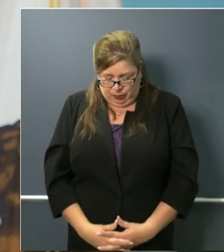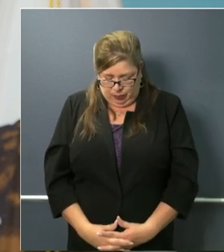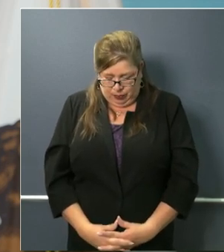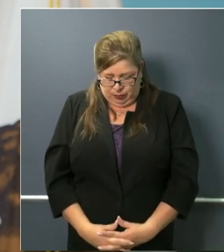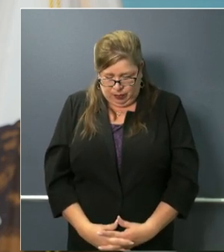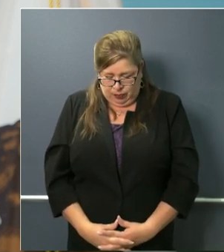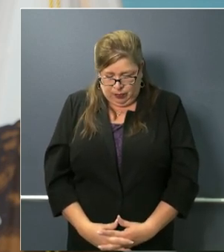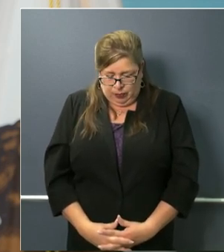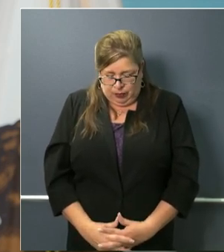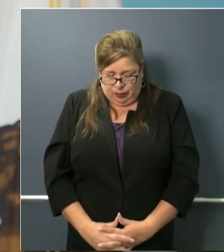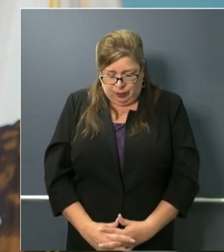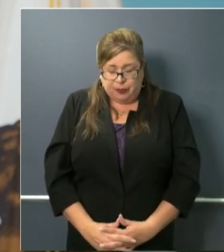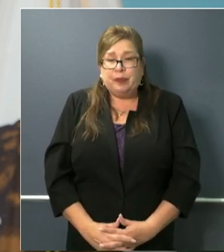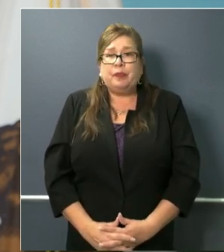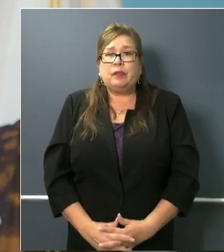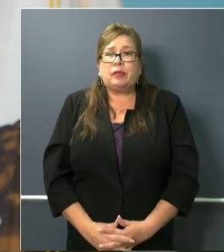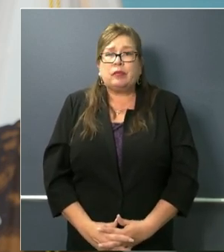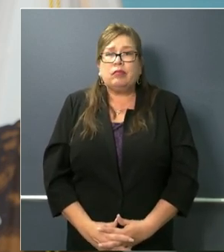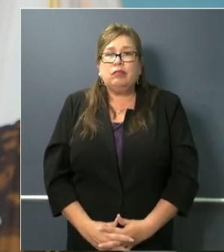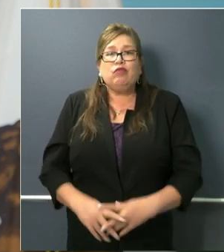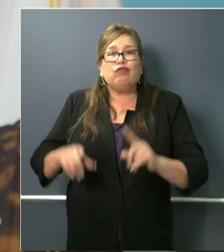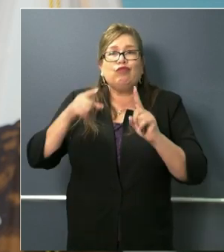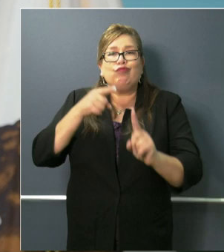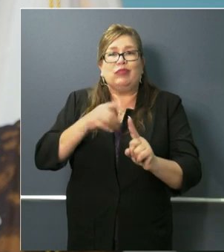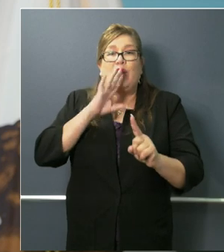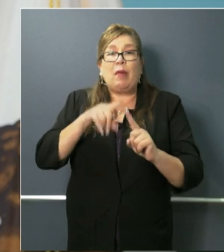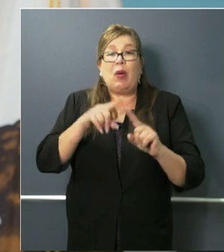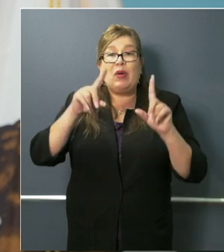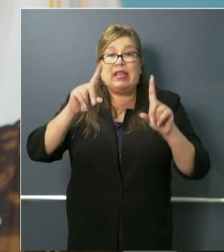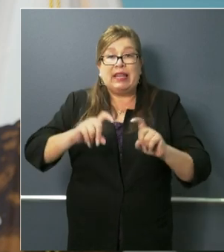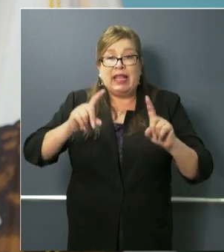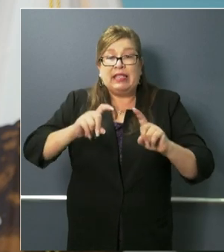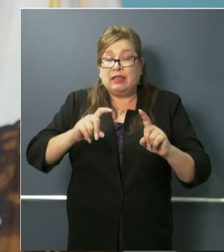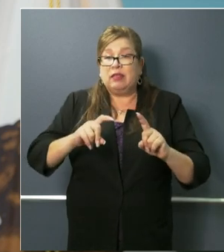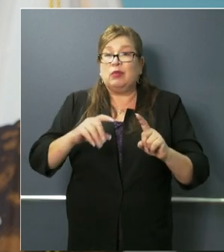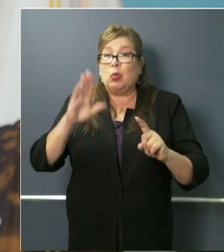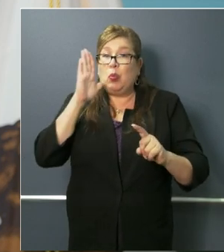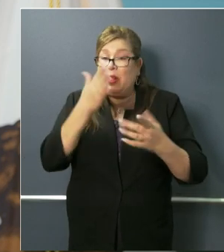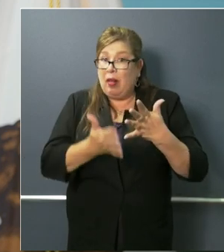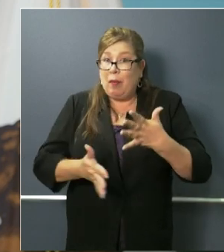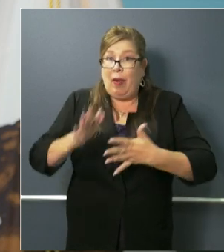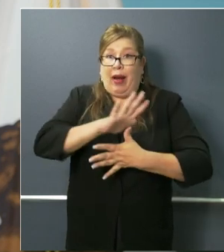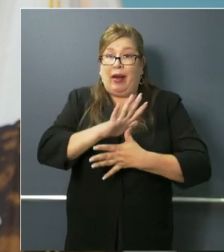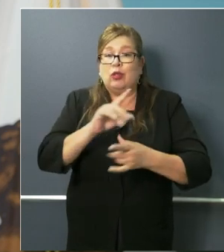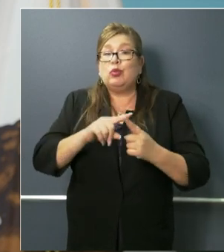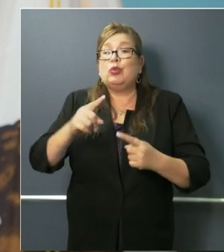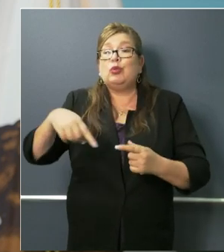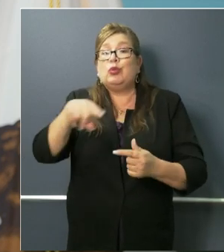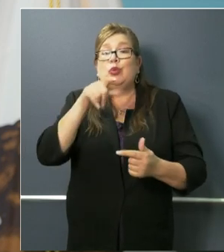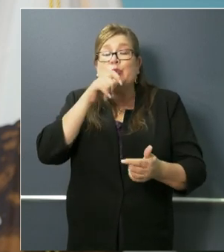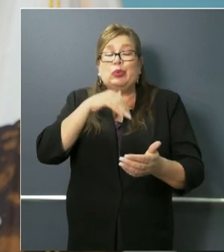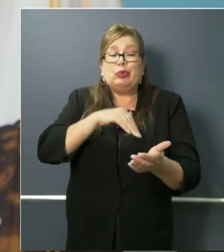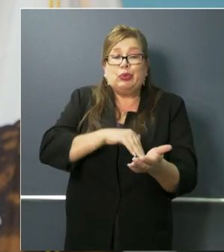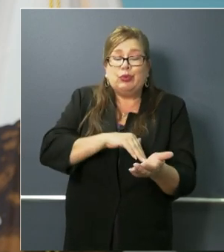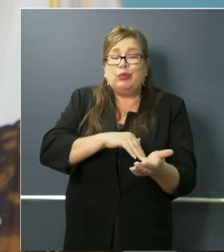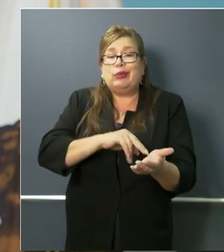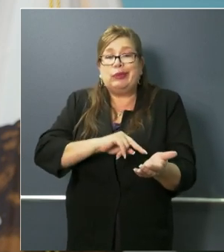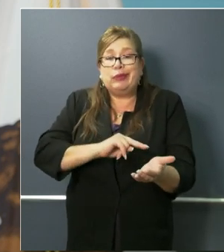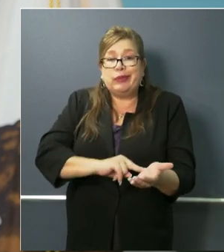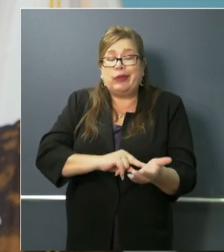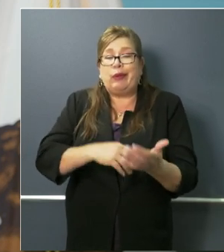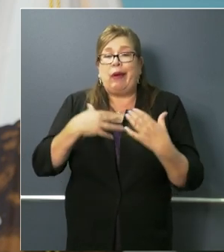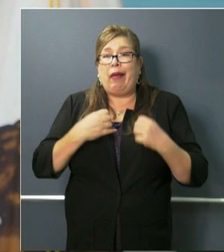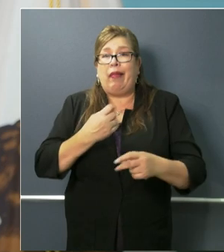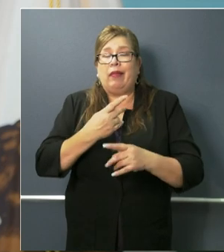or directives coming to prioritize health care workers other essential workers who are most likely to contract um